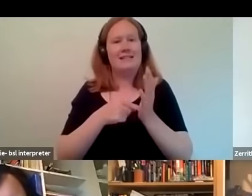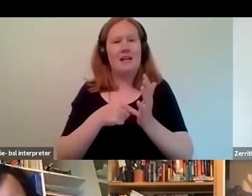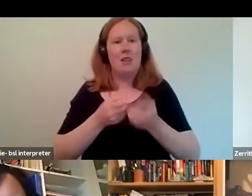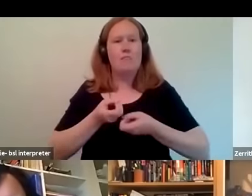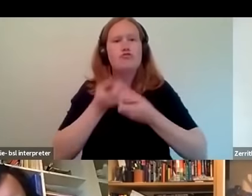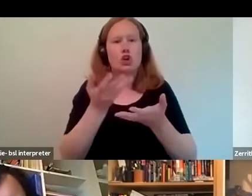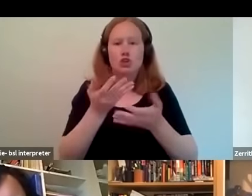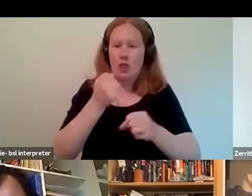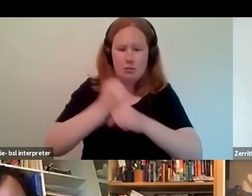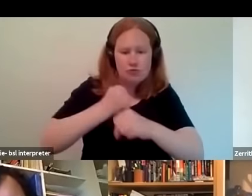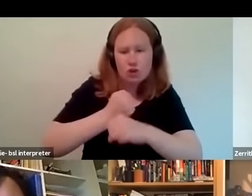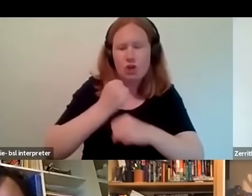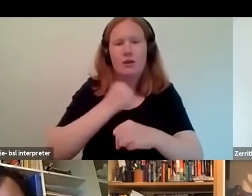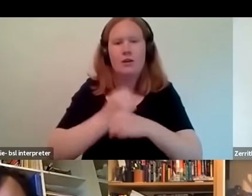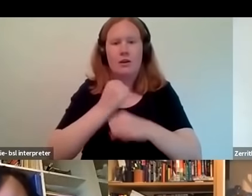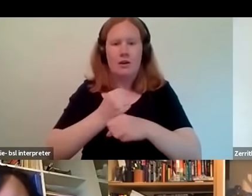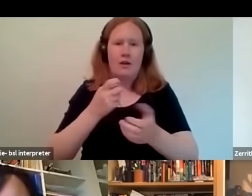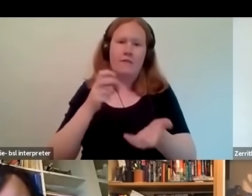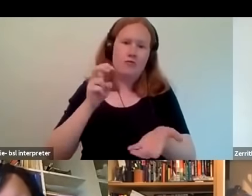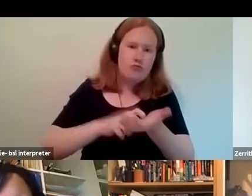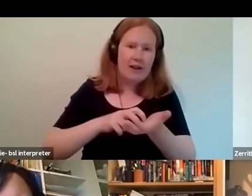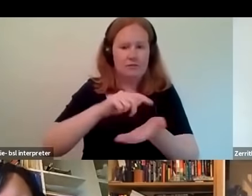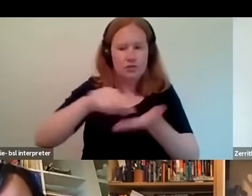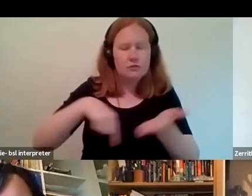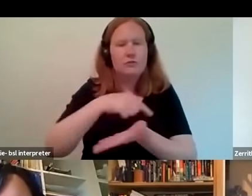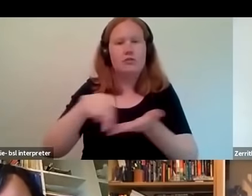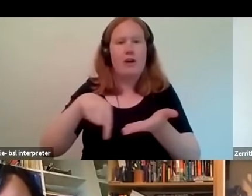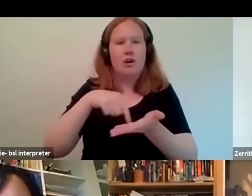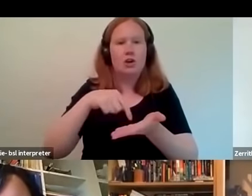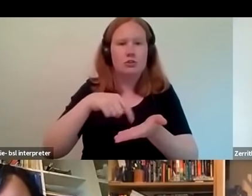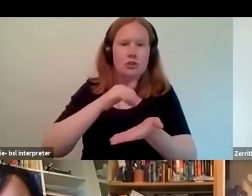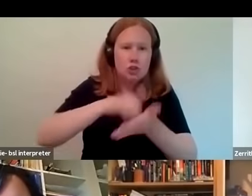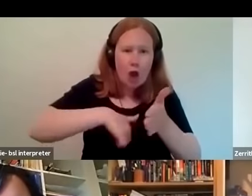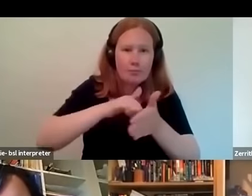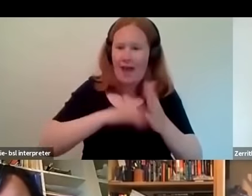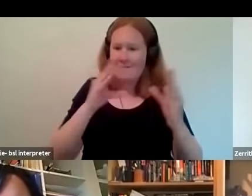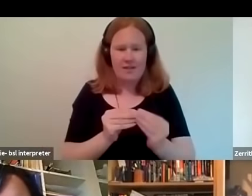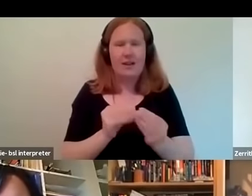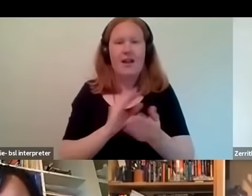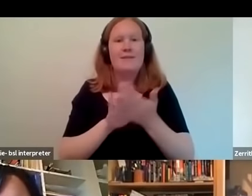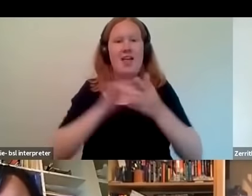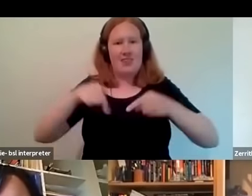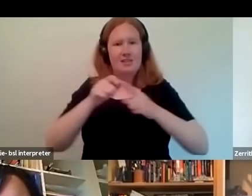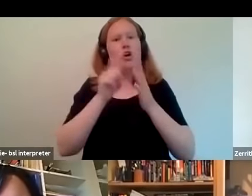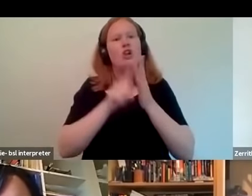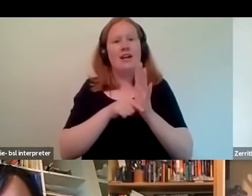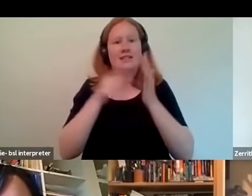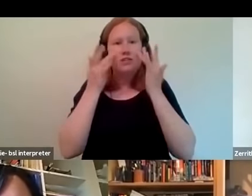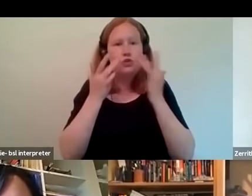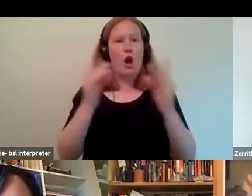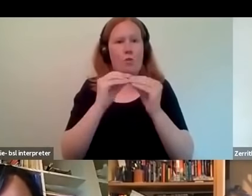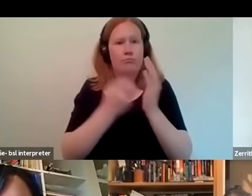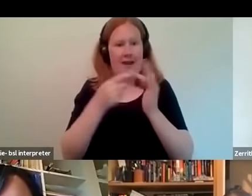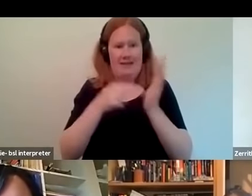studios um record shops so this project is really about putting Brent on the map and